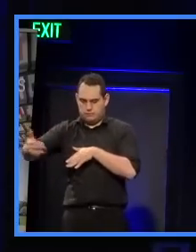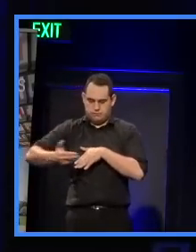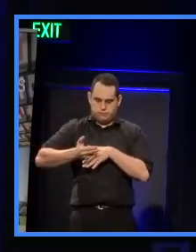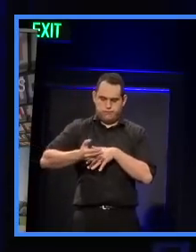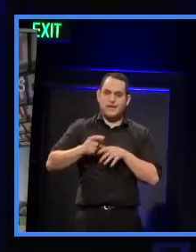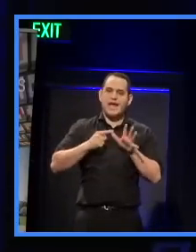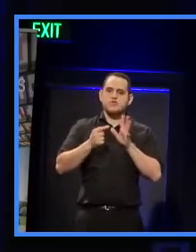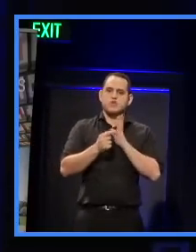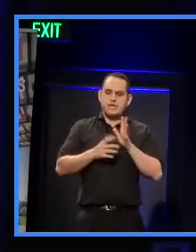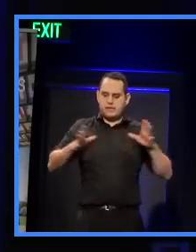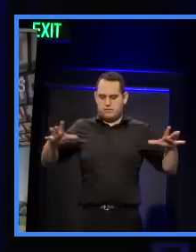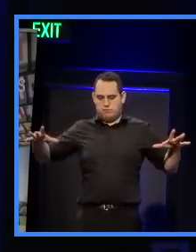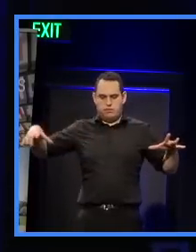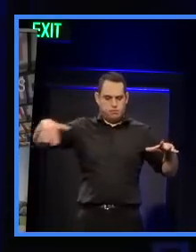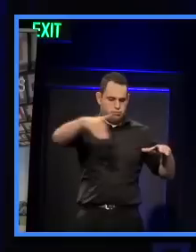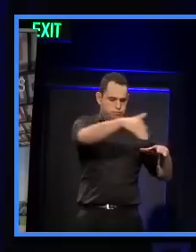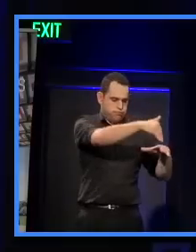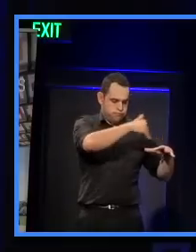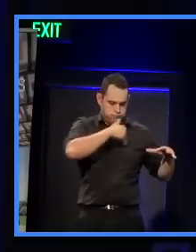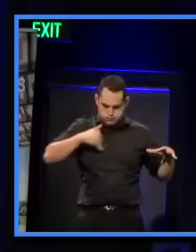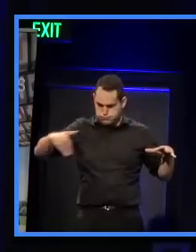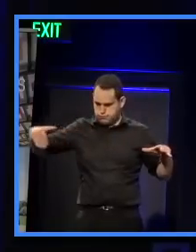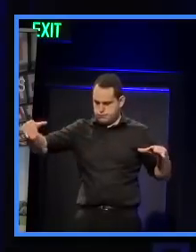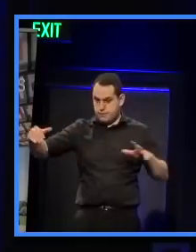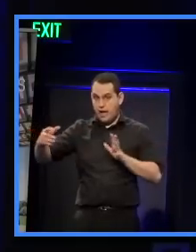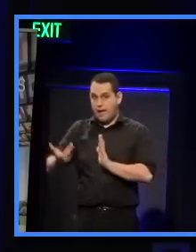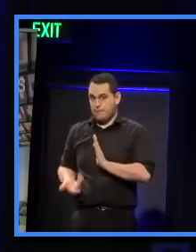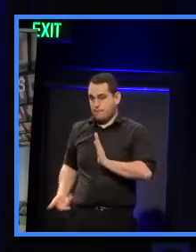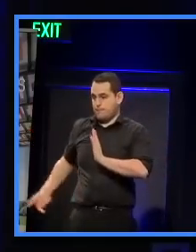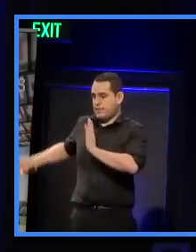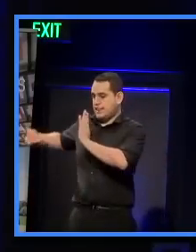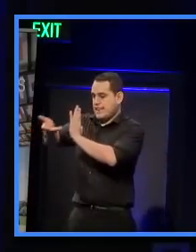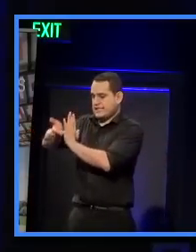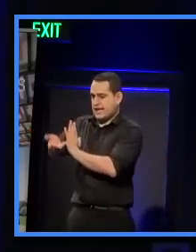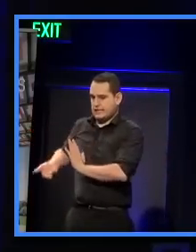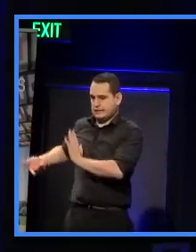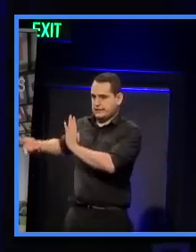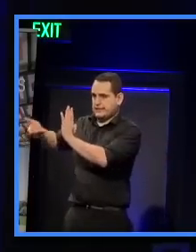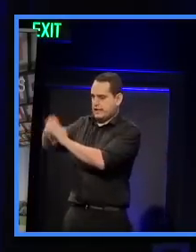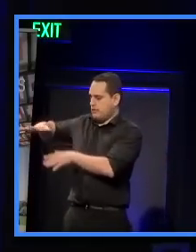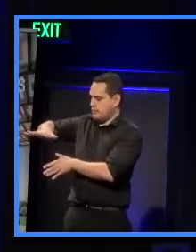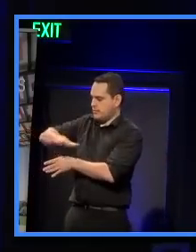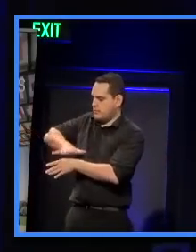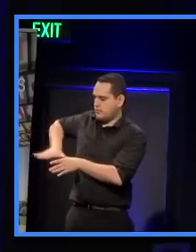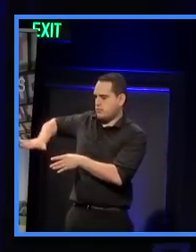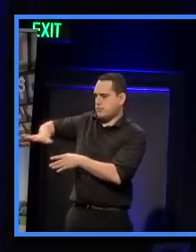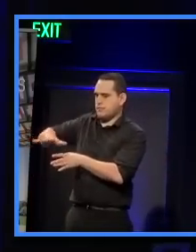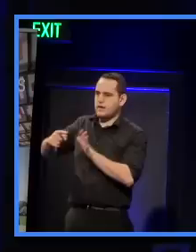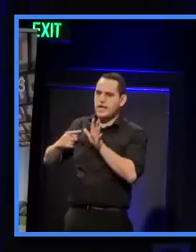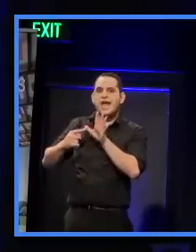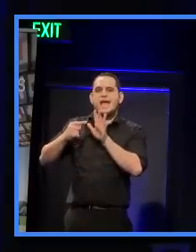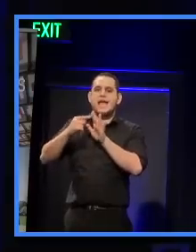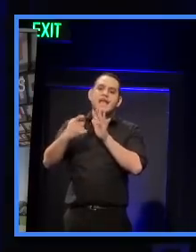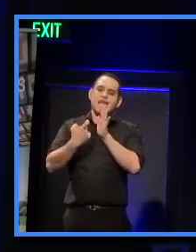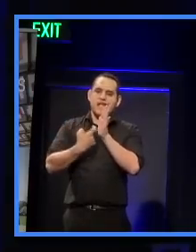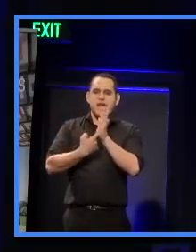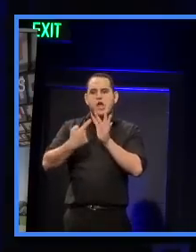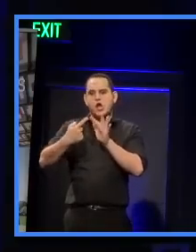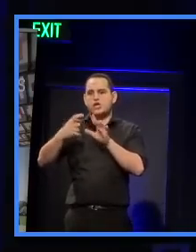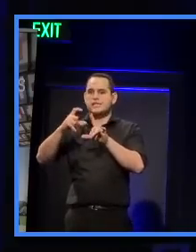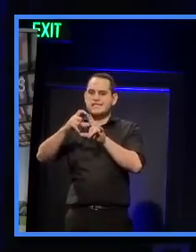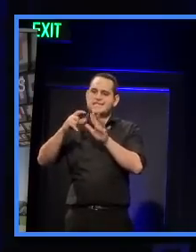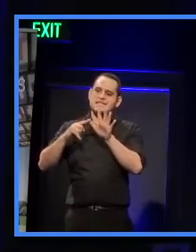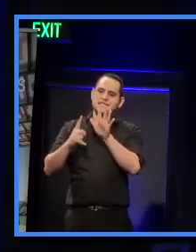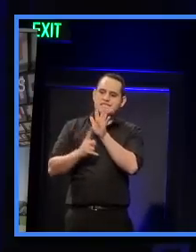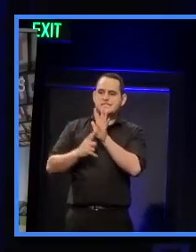Aotea and the previously forgotten and soon-to-be thrillingly revived spaces along Airedale and White Streets. So